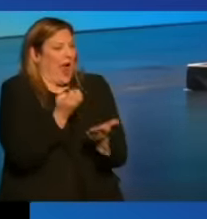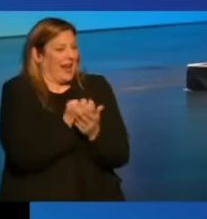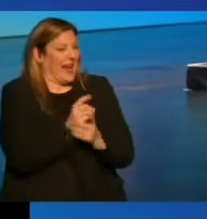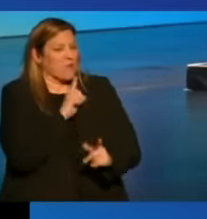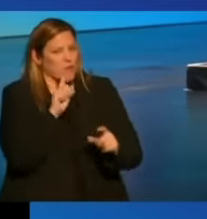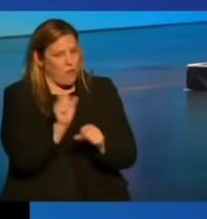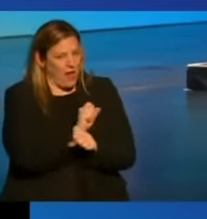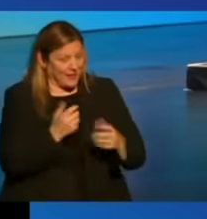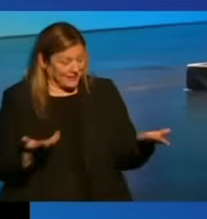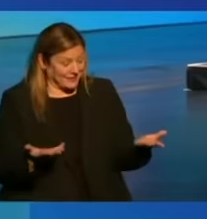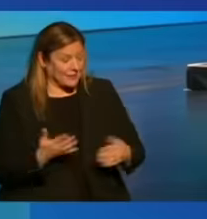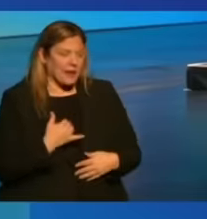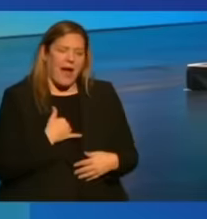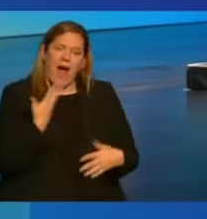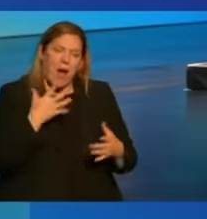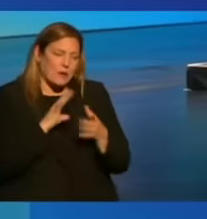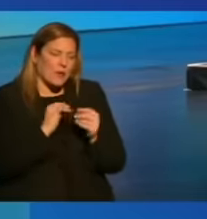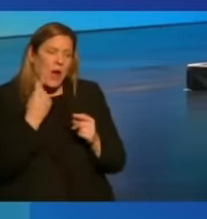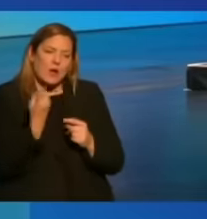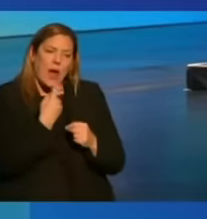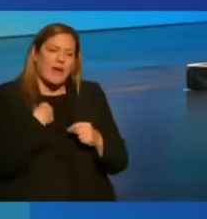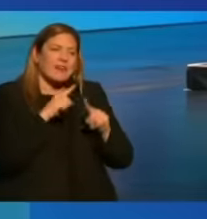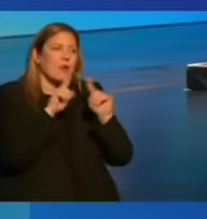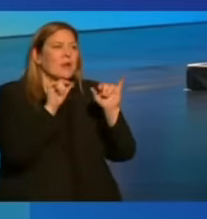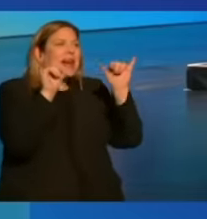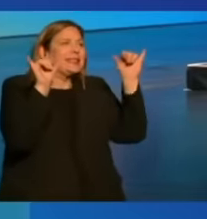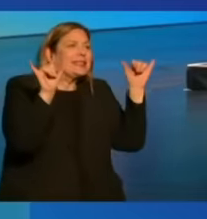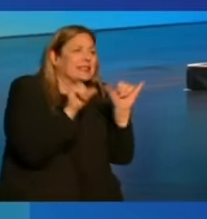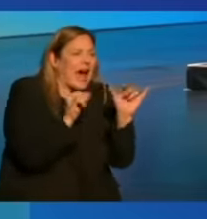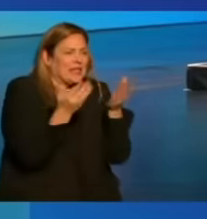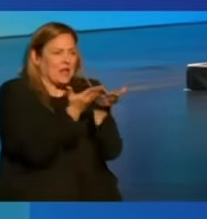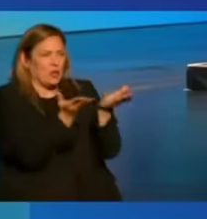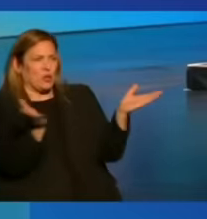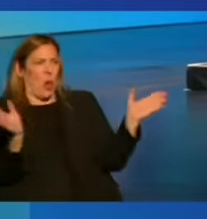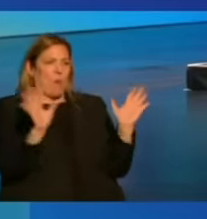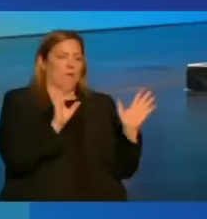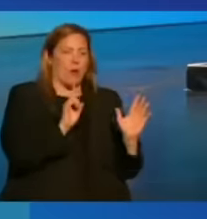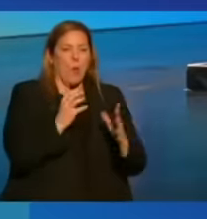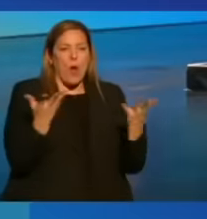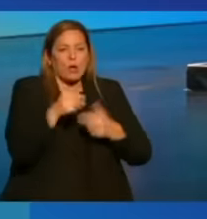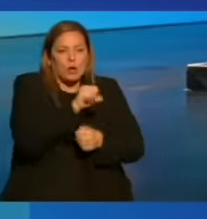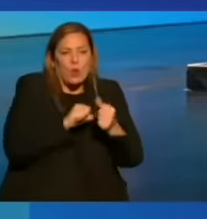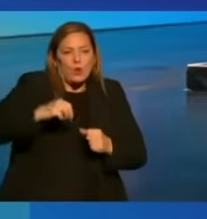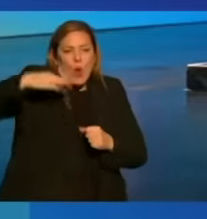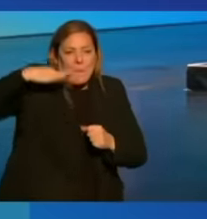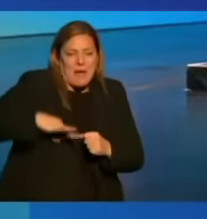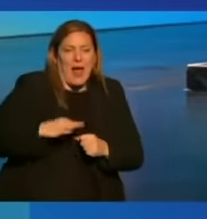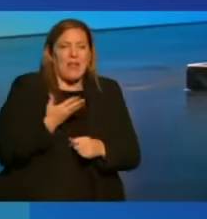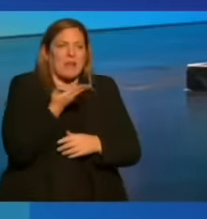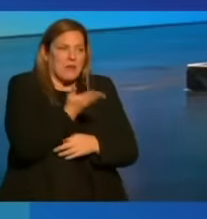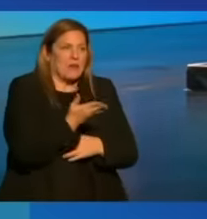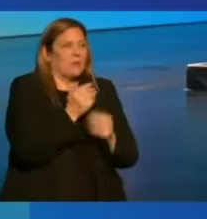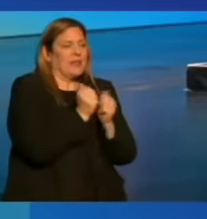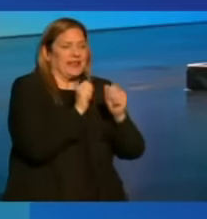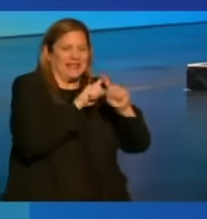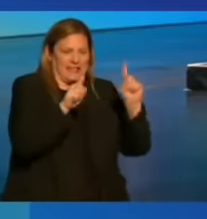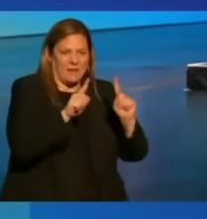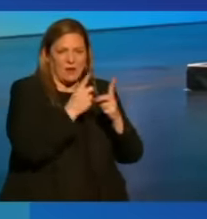about this. There's always been a difference in size and scope of social benefits that various democracies